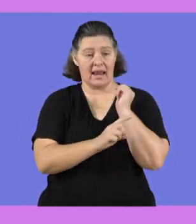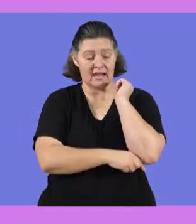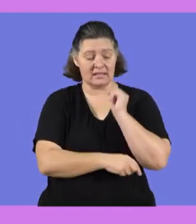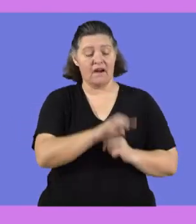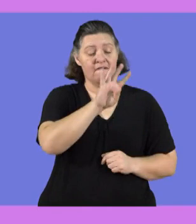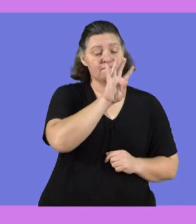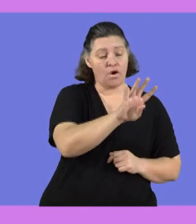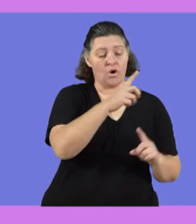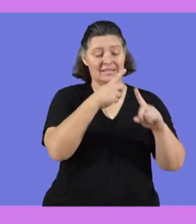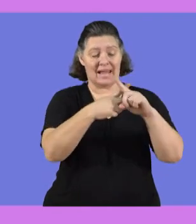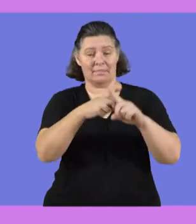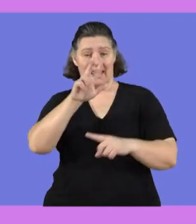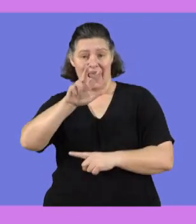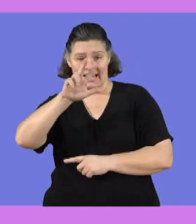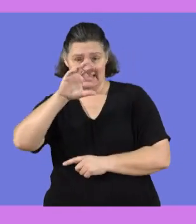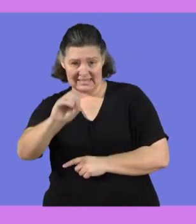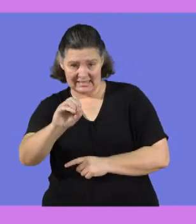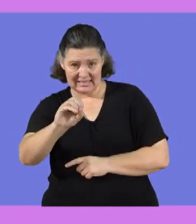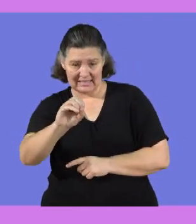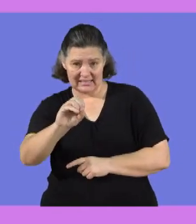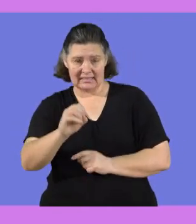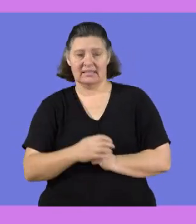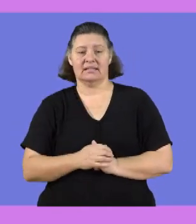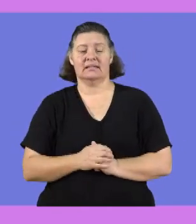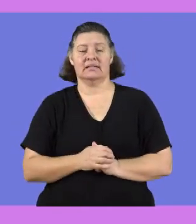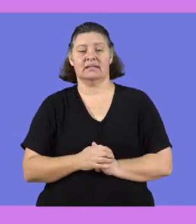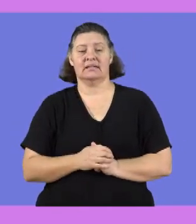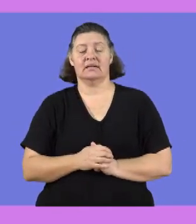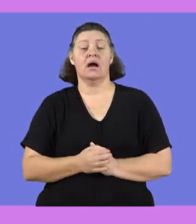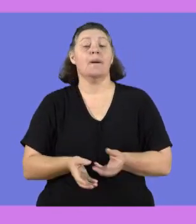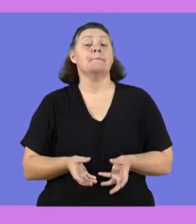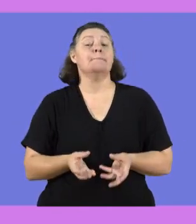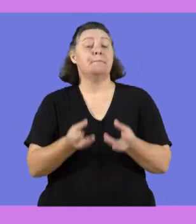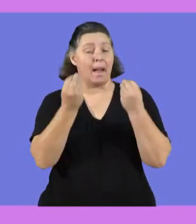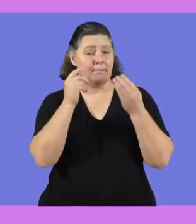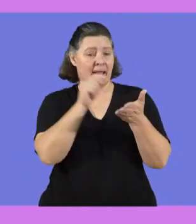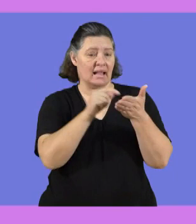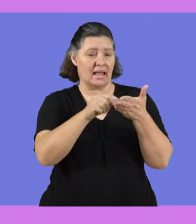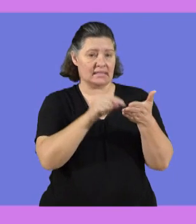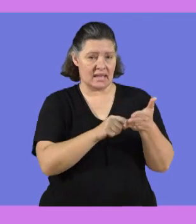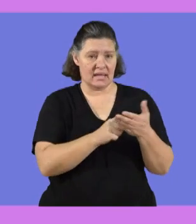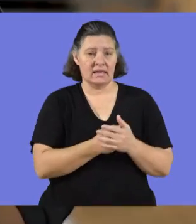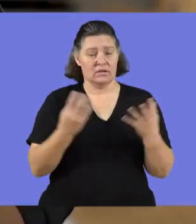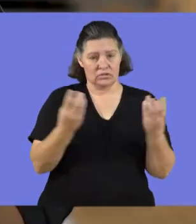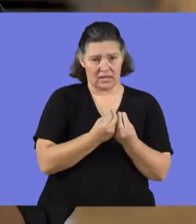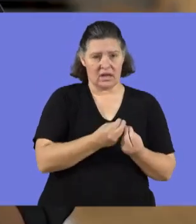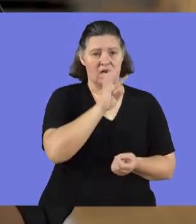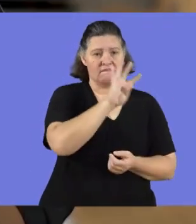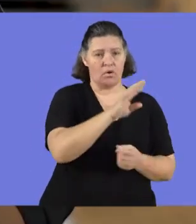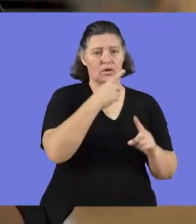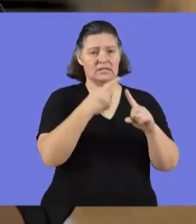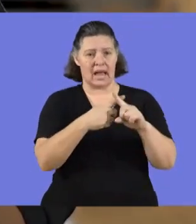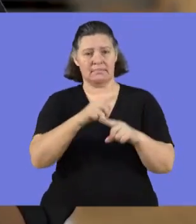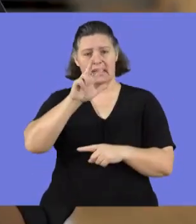And for four, we are going to say four multiply by 80 rent. We can press the calculator